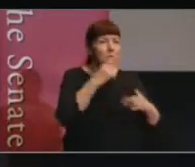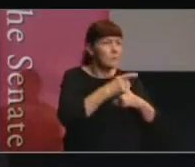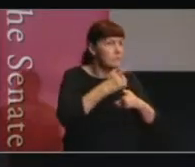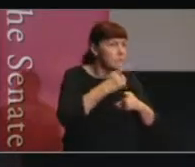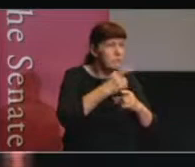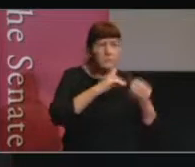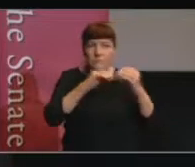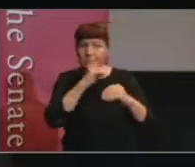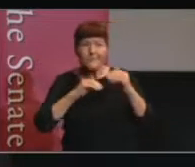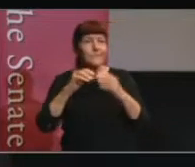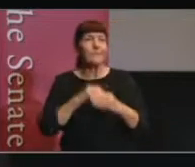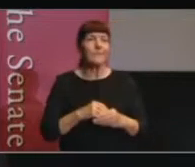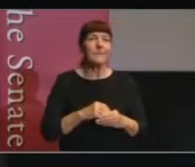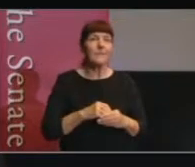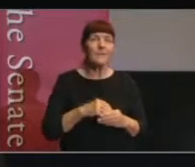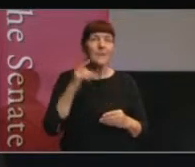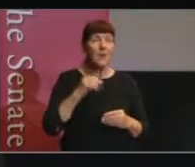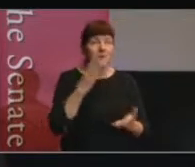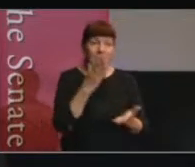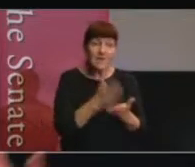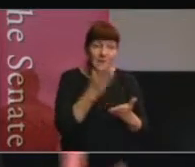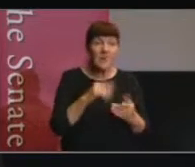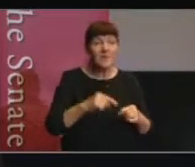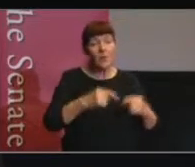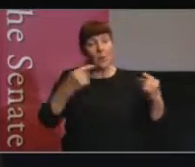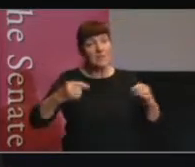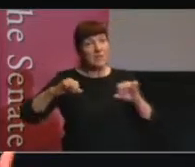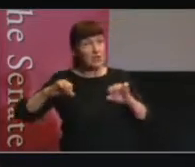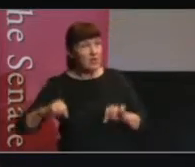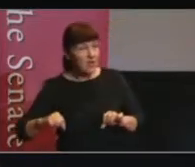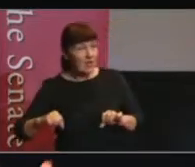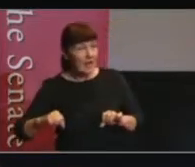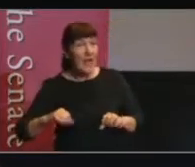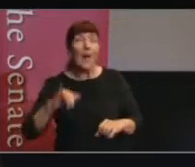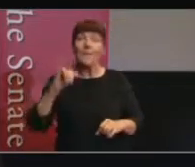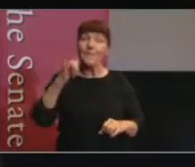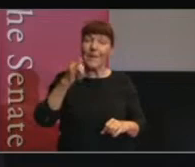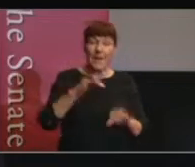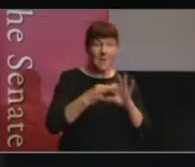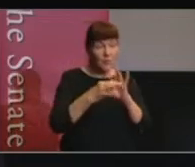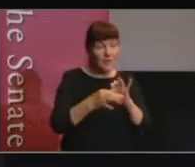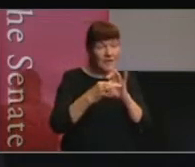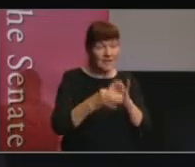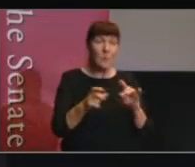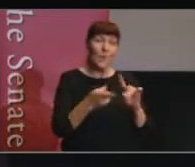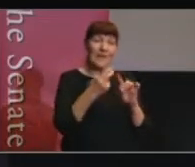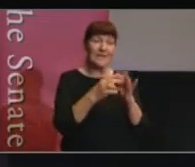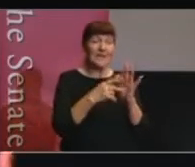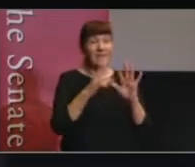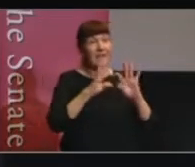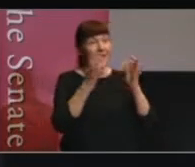over legitimacy because of the opposition chair and also perhaps the relationship with executive agencies